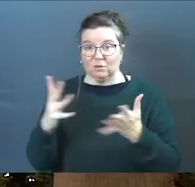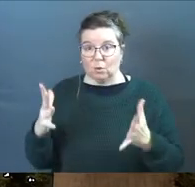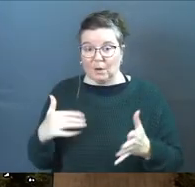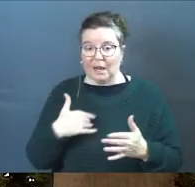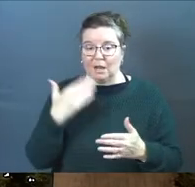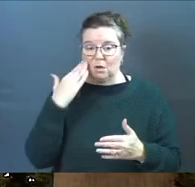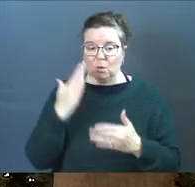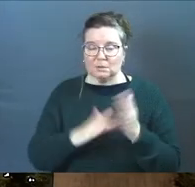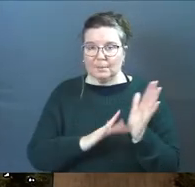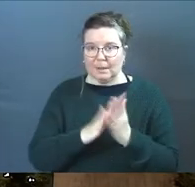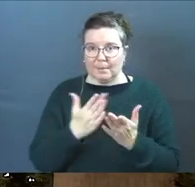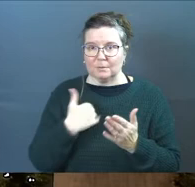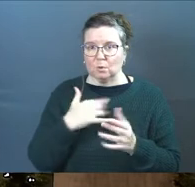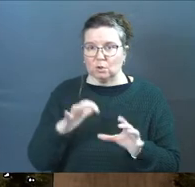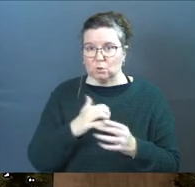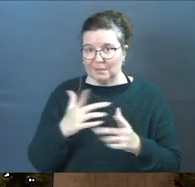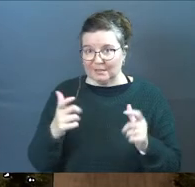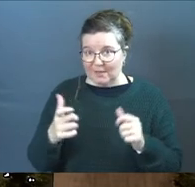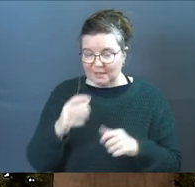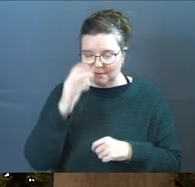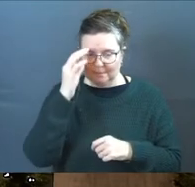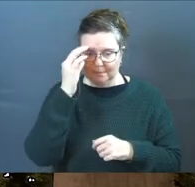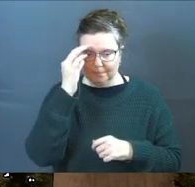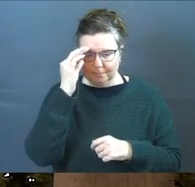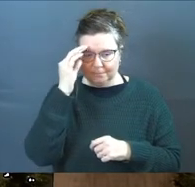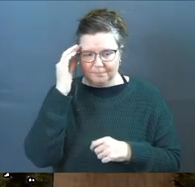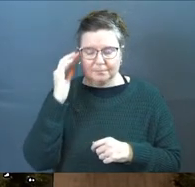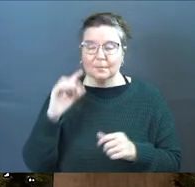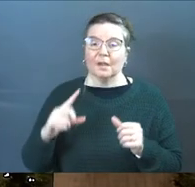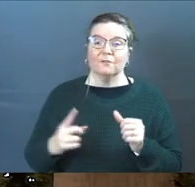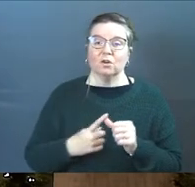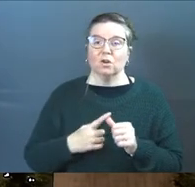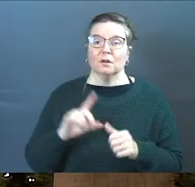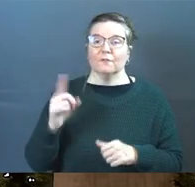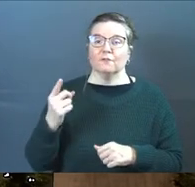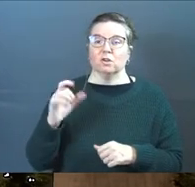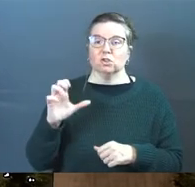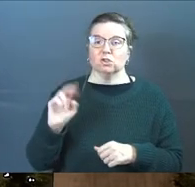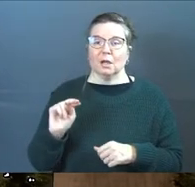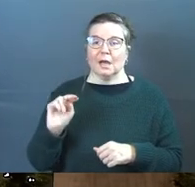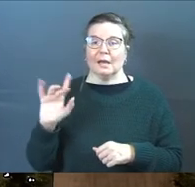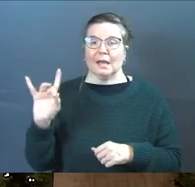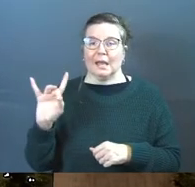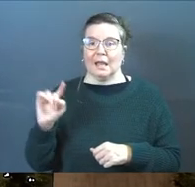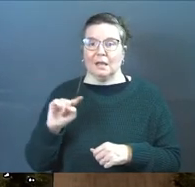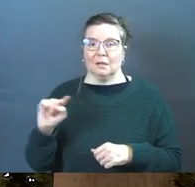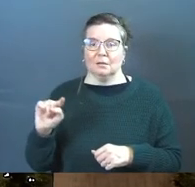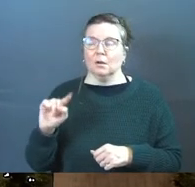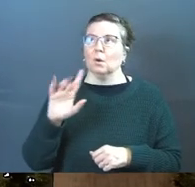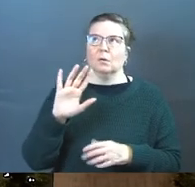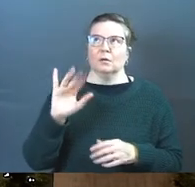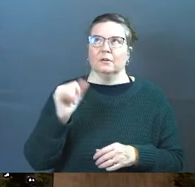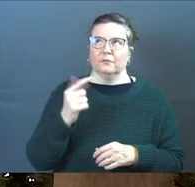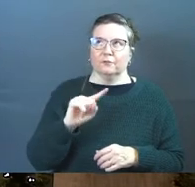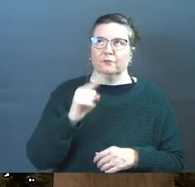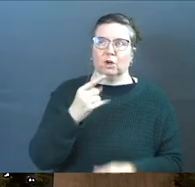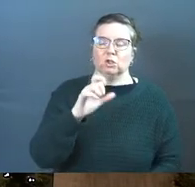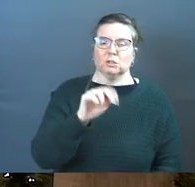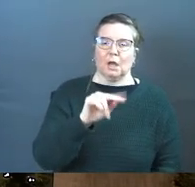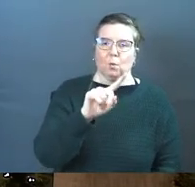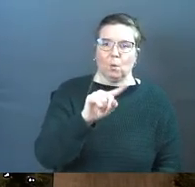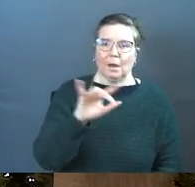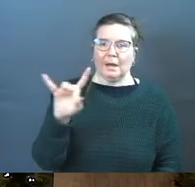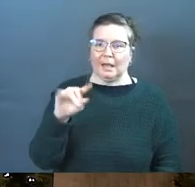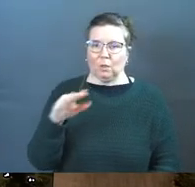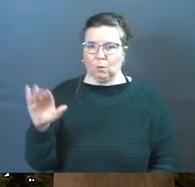already and know some of the Bible so I'm gonna do this fast but first is 1st John 8 through 9 1st John 1 8 through 9 if